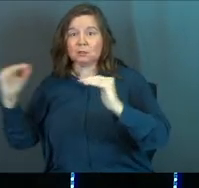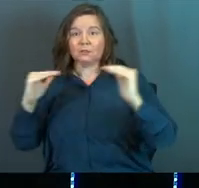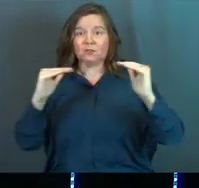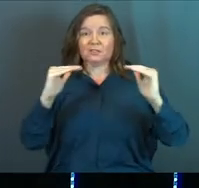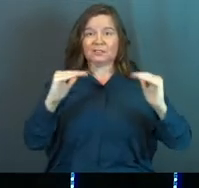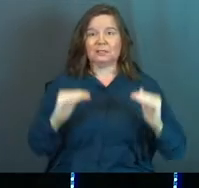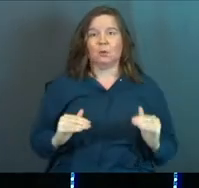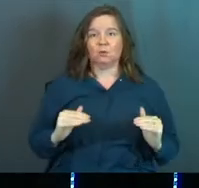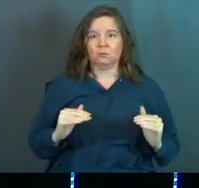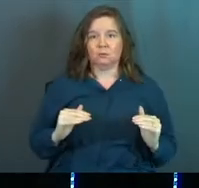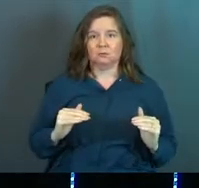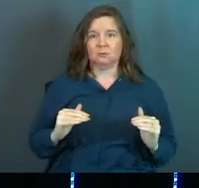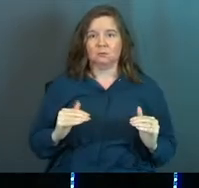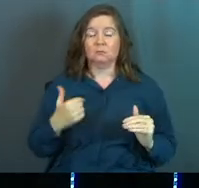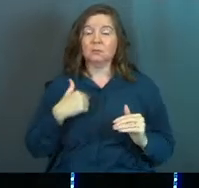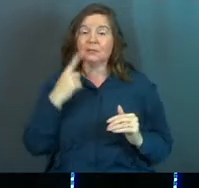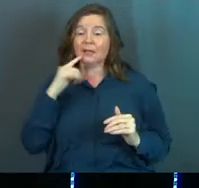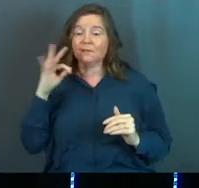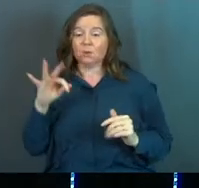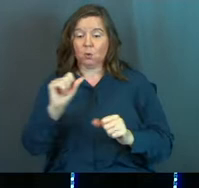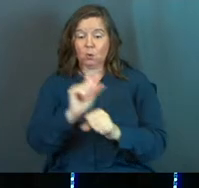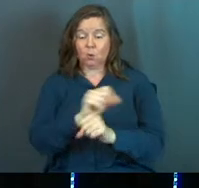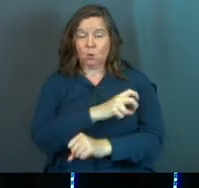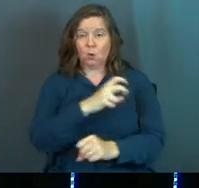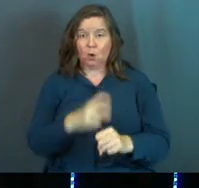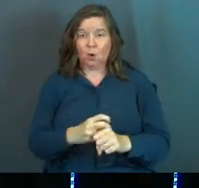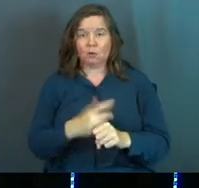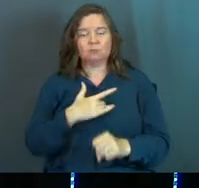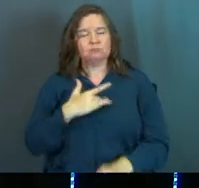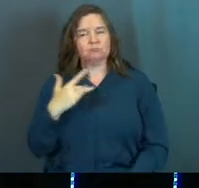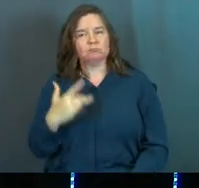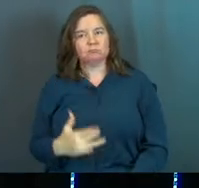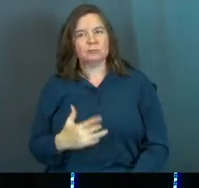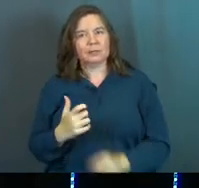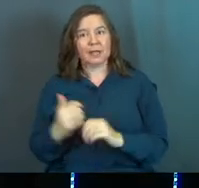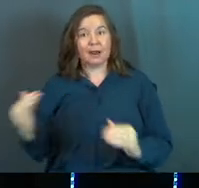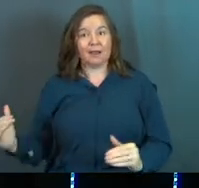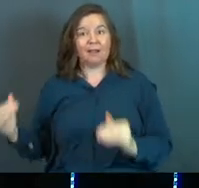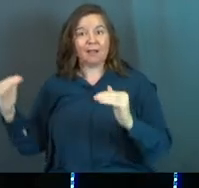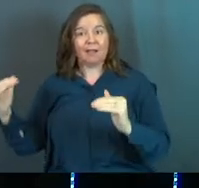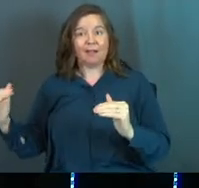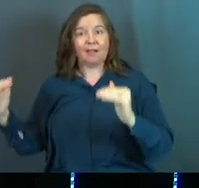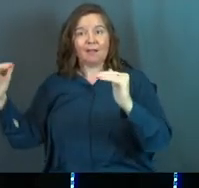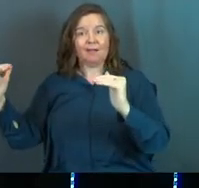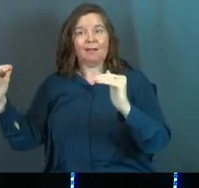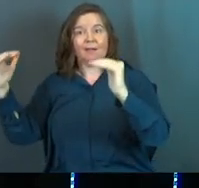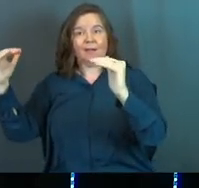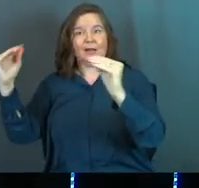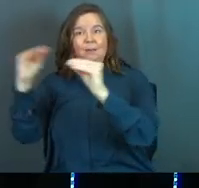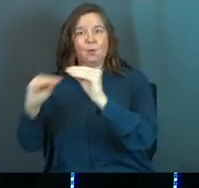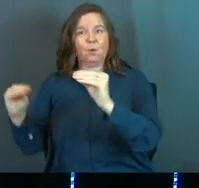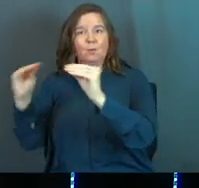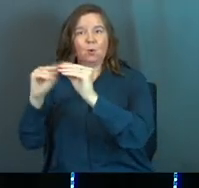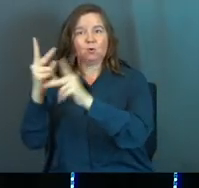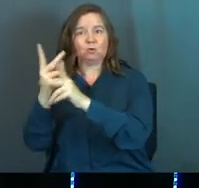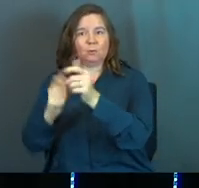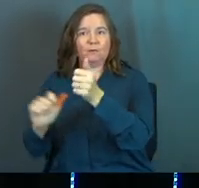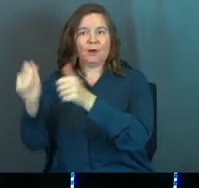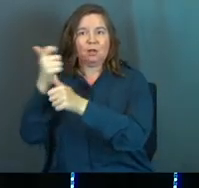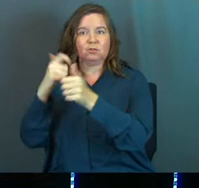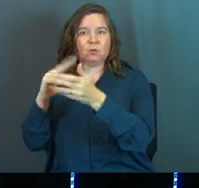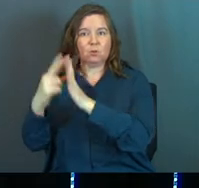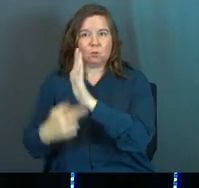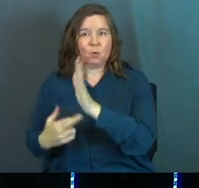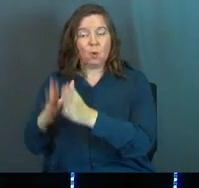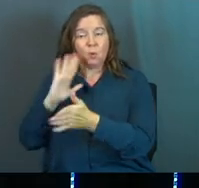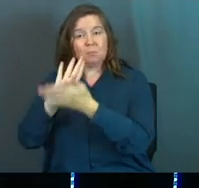demotions. Saying, listen, if you work hard, you will likely get promoted. You will likely be in more and more of a supervisory